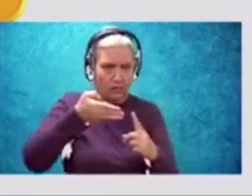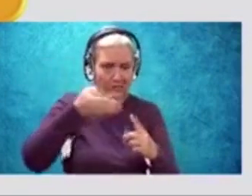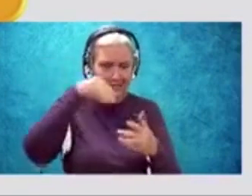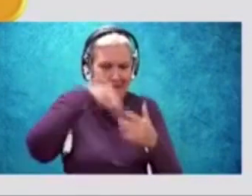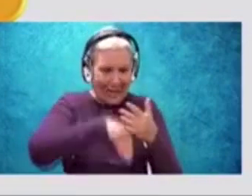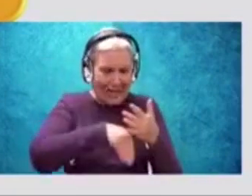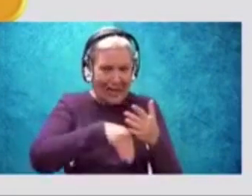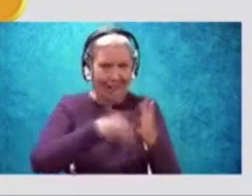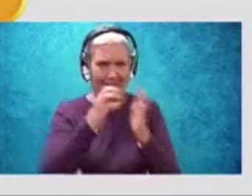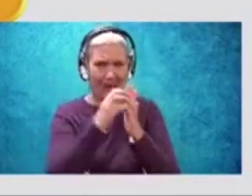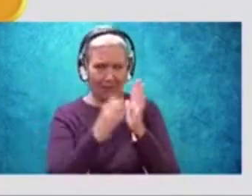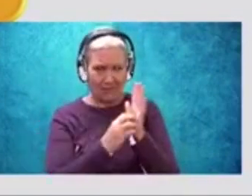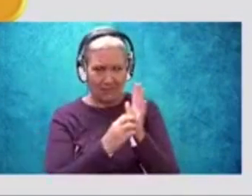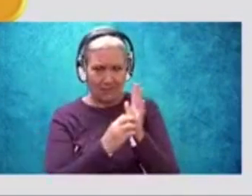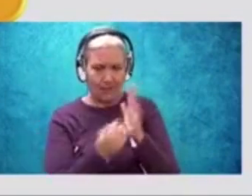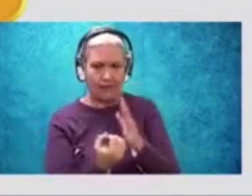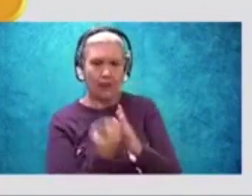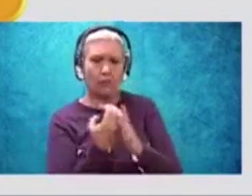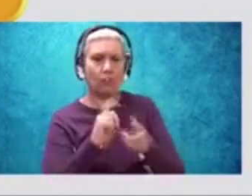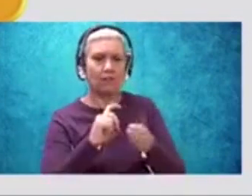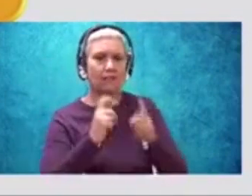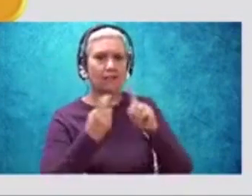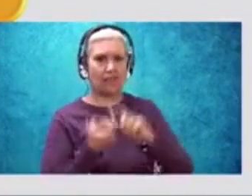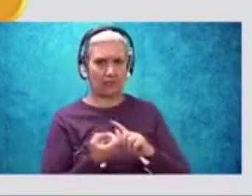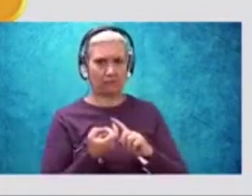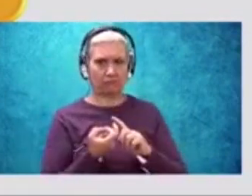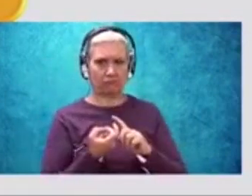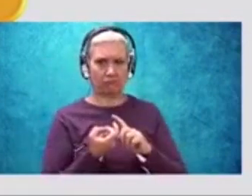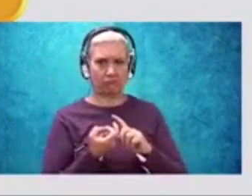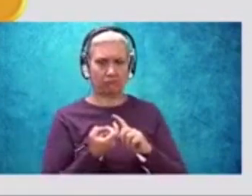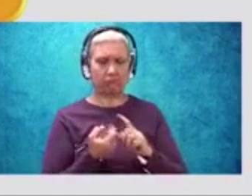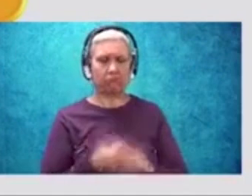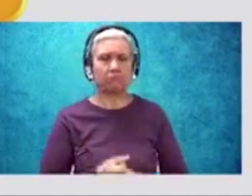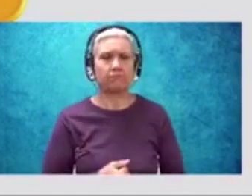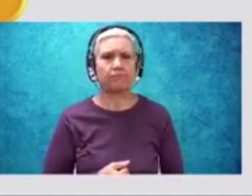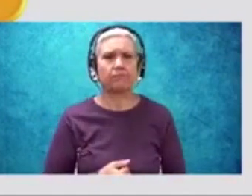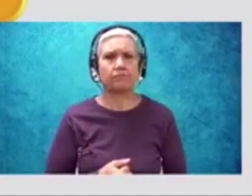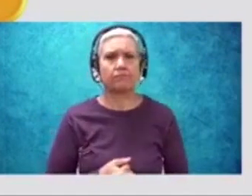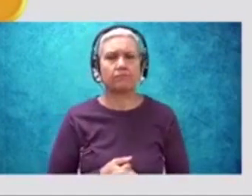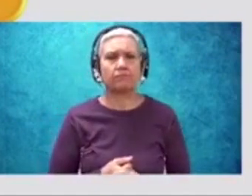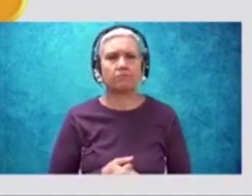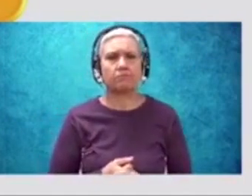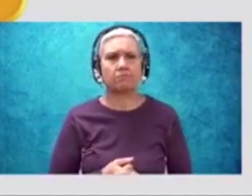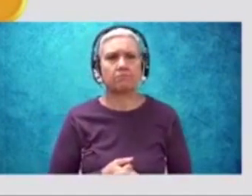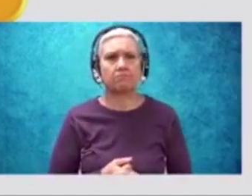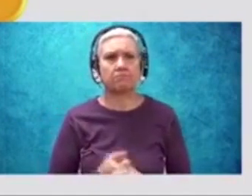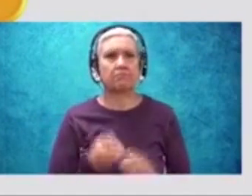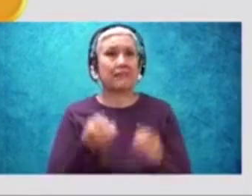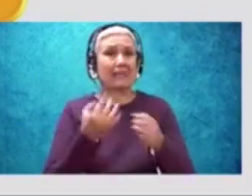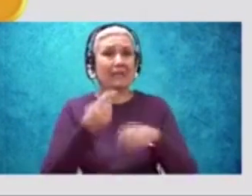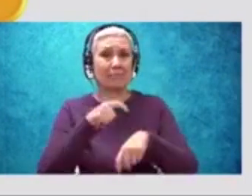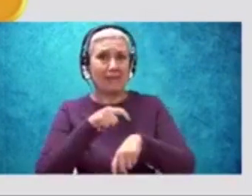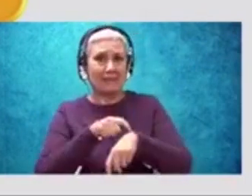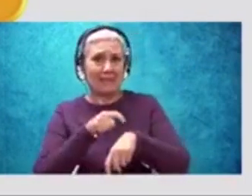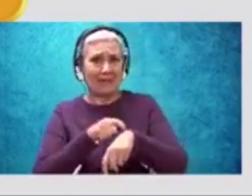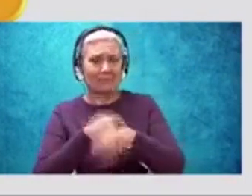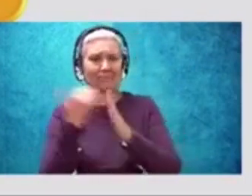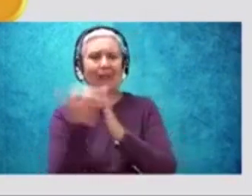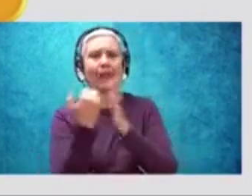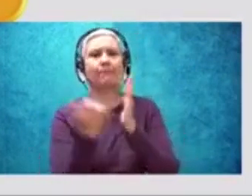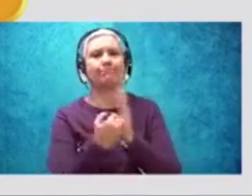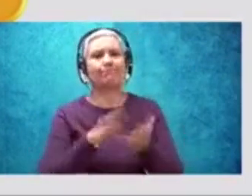text that grows or changes throughout that text. And often we call it a lesson learned.